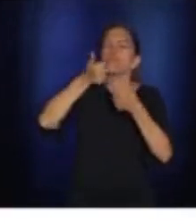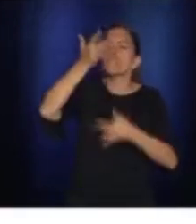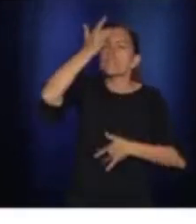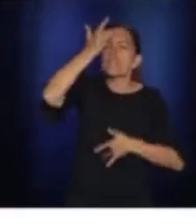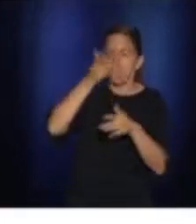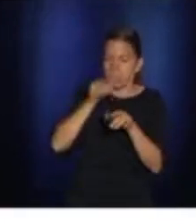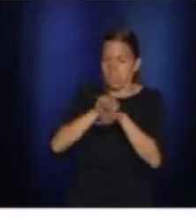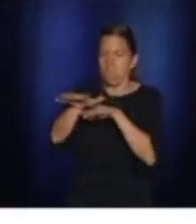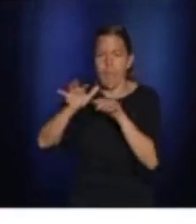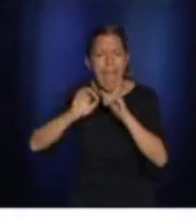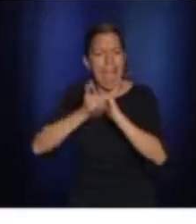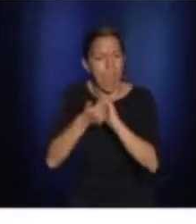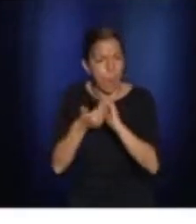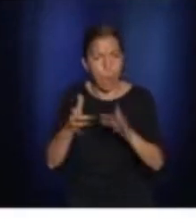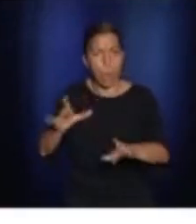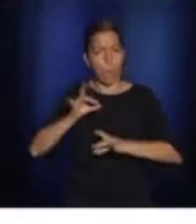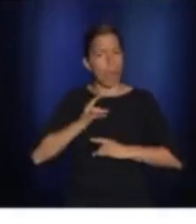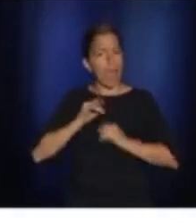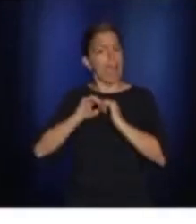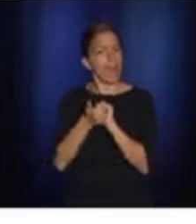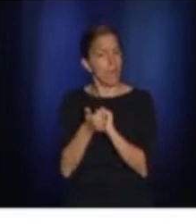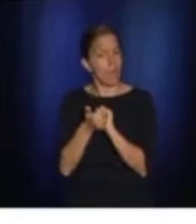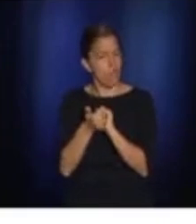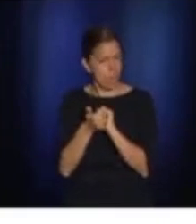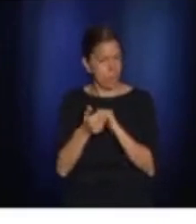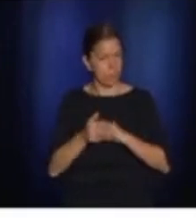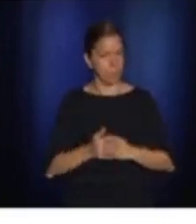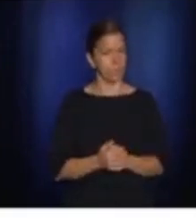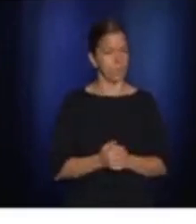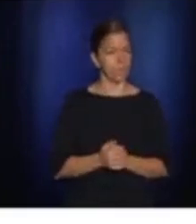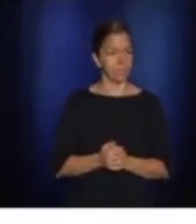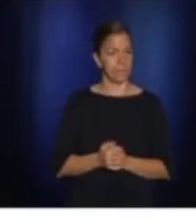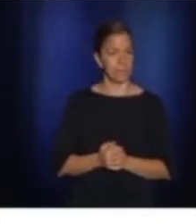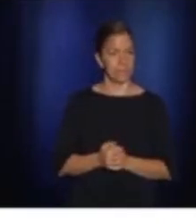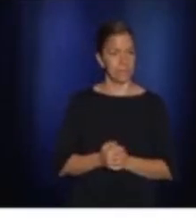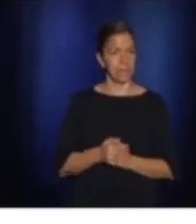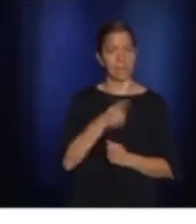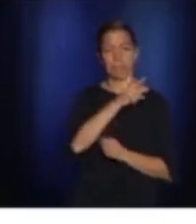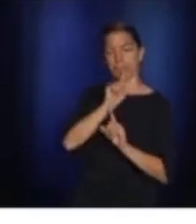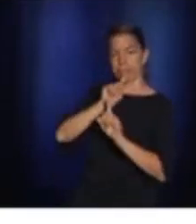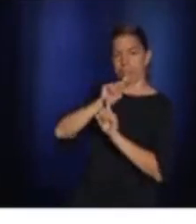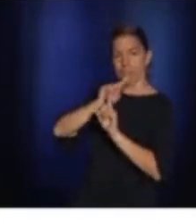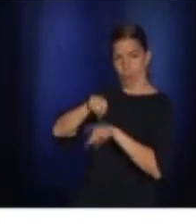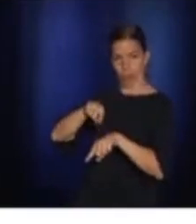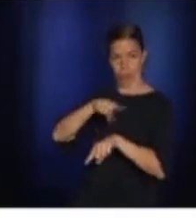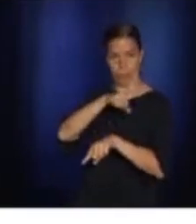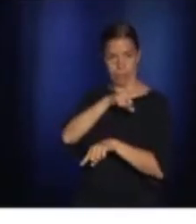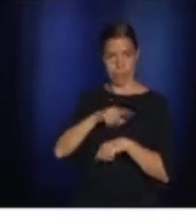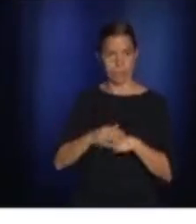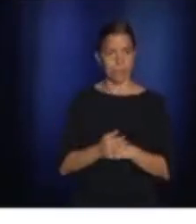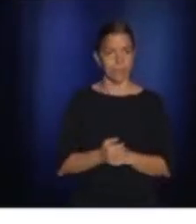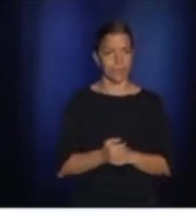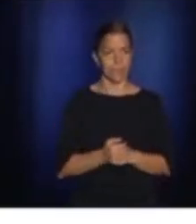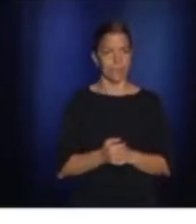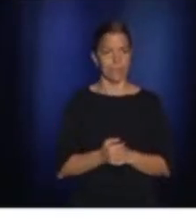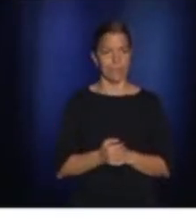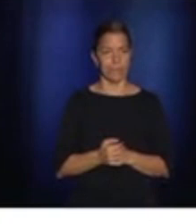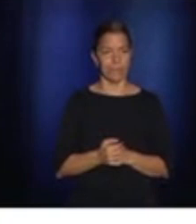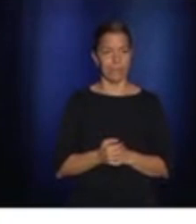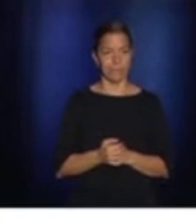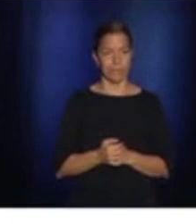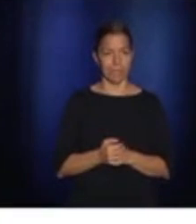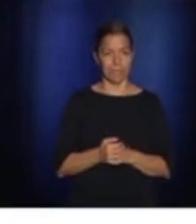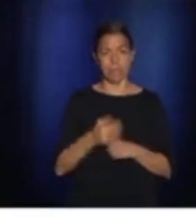Yeah, well, we've seen a diversity in at least five or six regions. And you remember